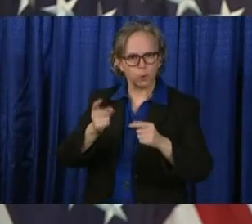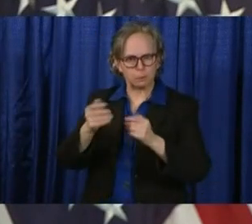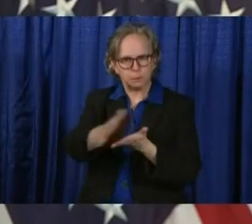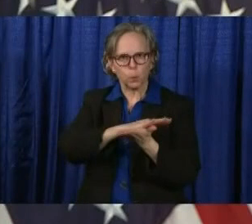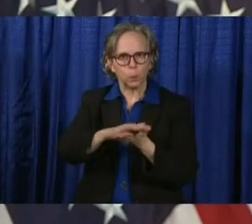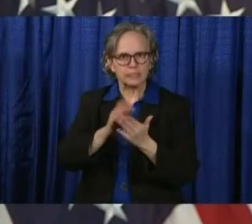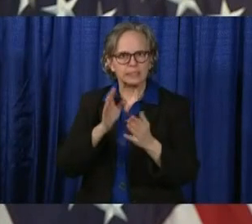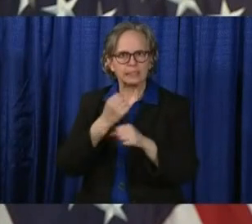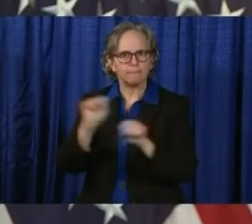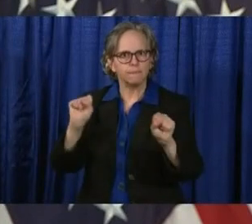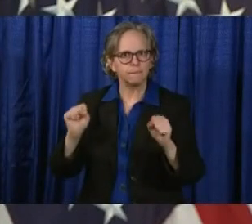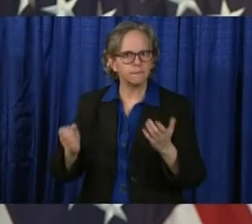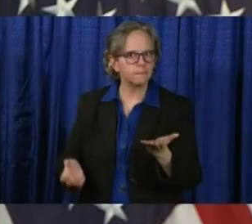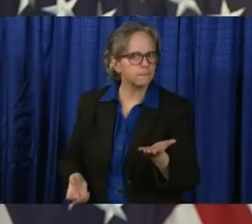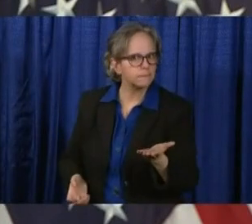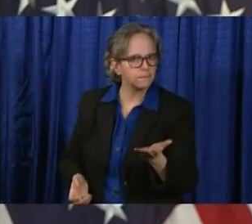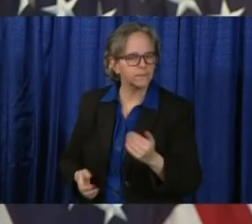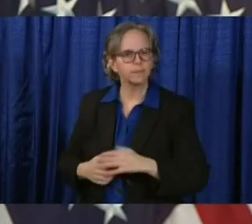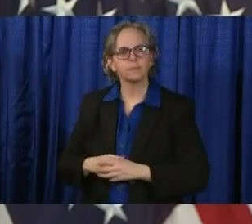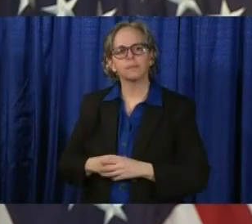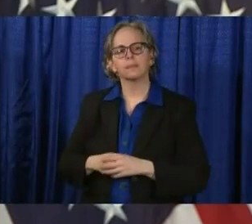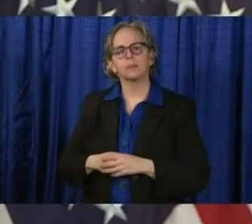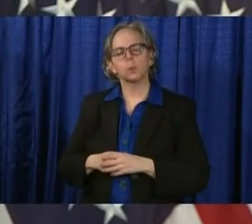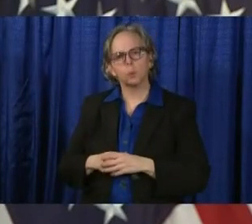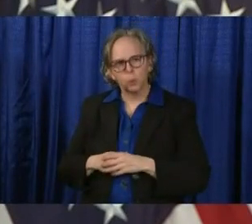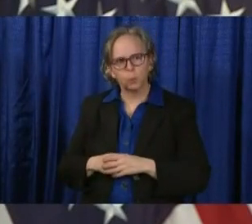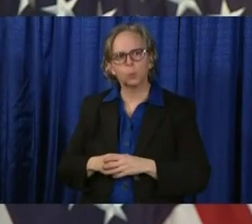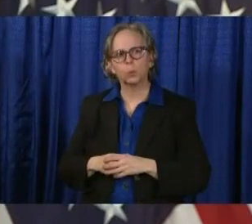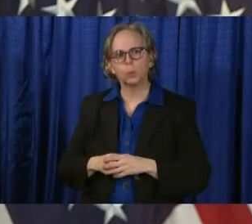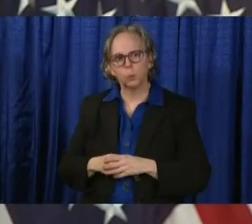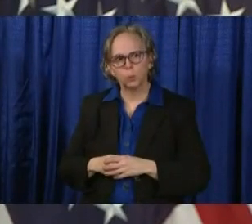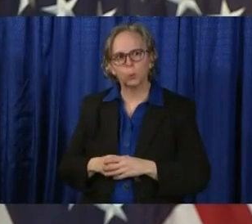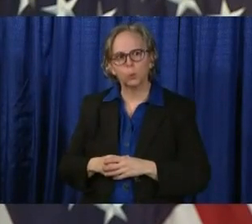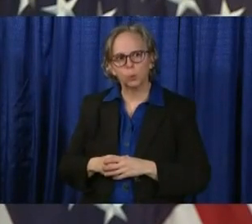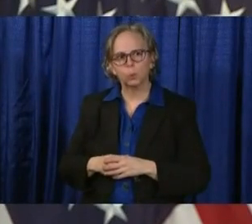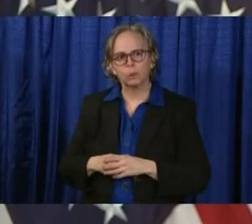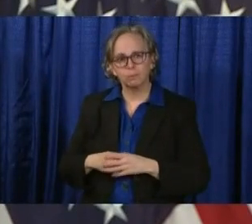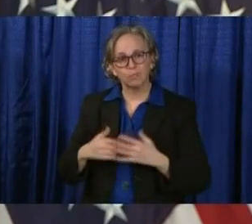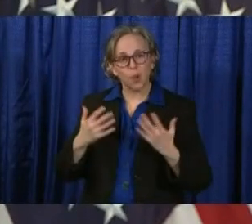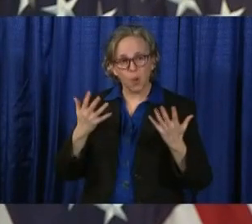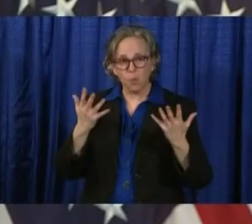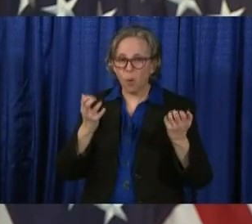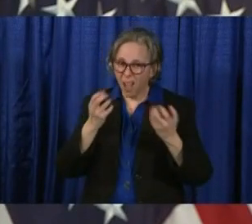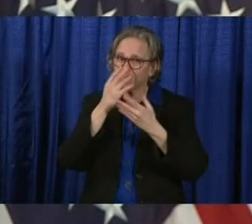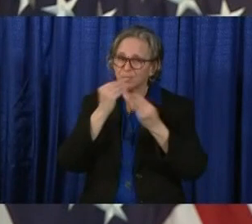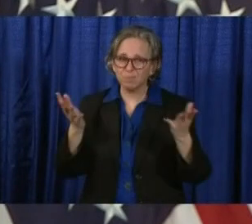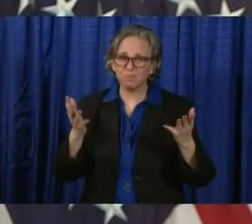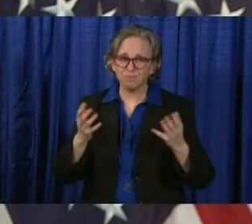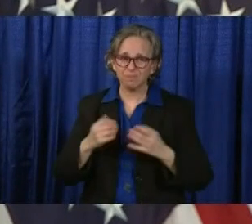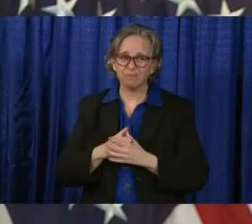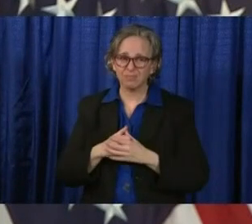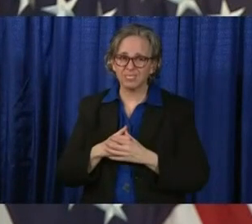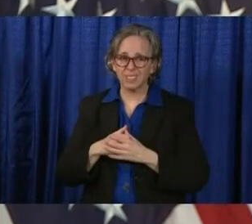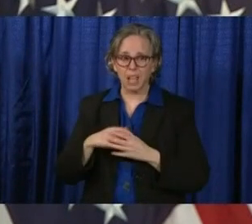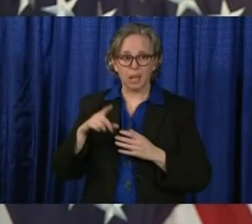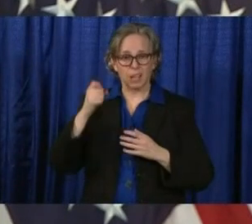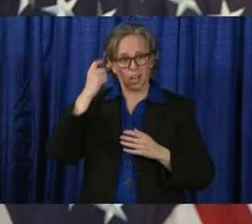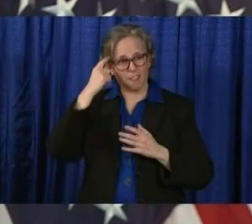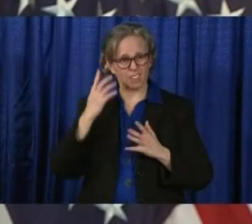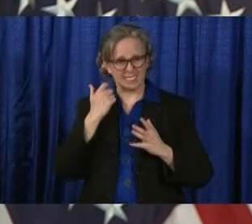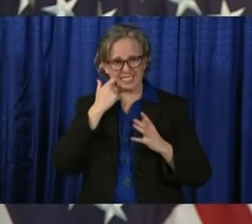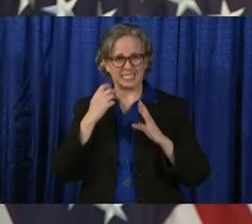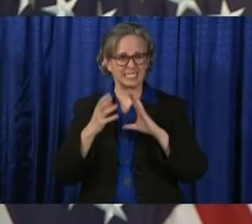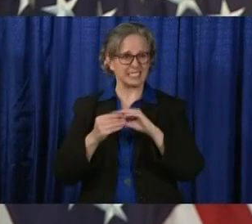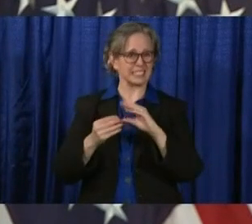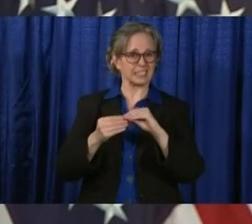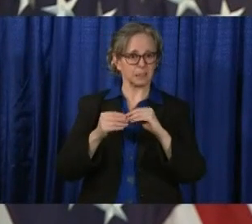remind viewers, Governor DeWine and Dr. Acton, announced new requirements for travelers coming into Ohio, which will remain in